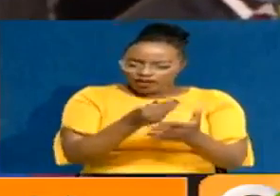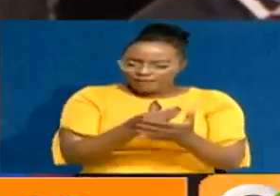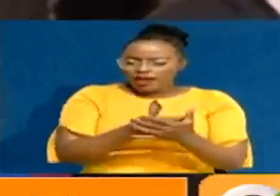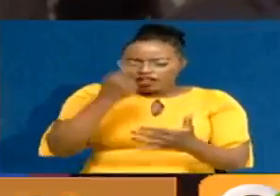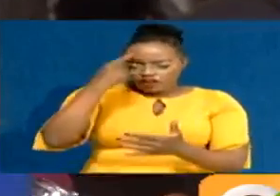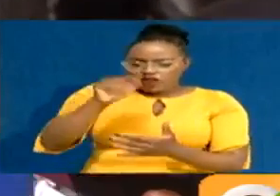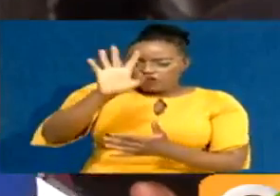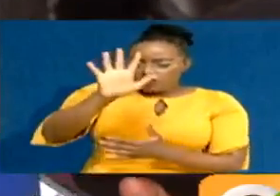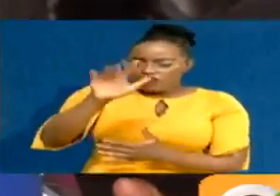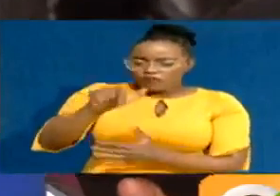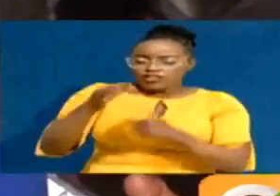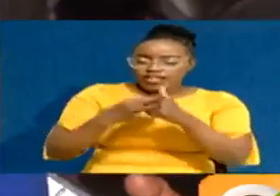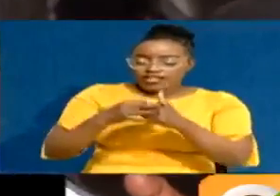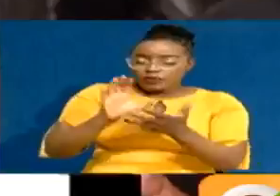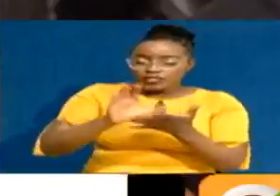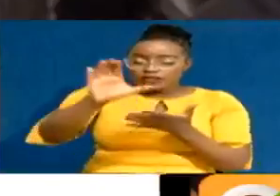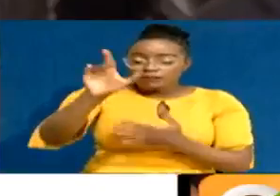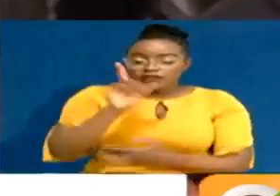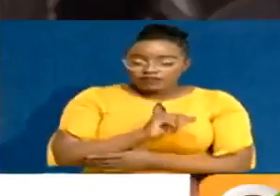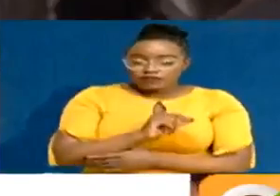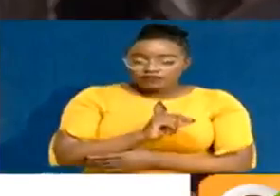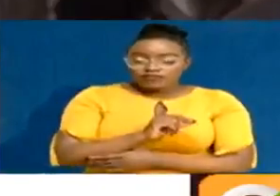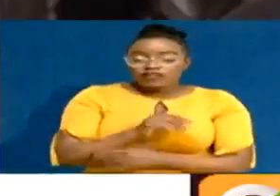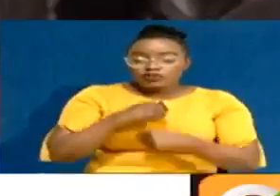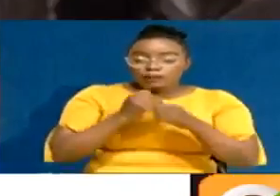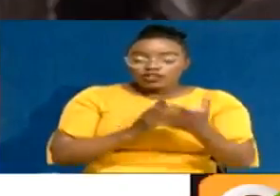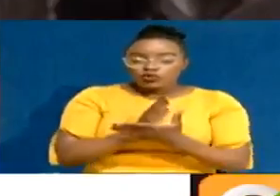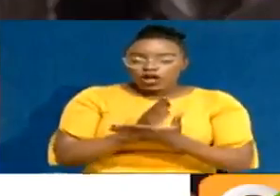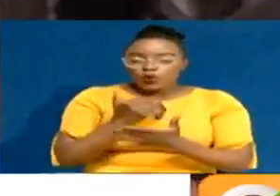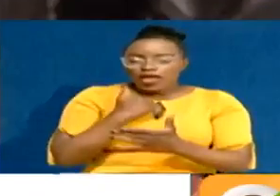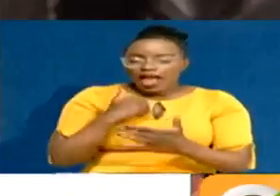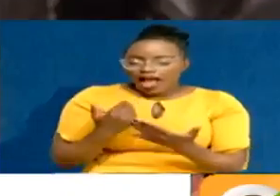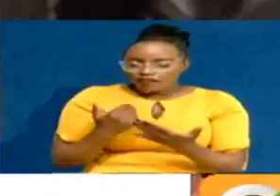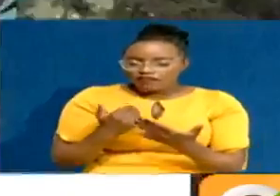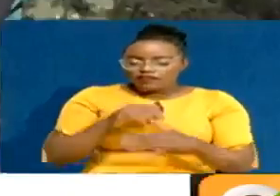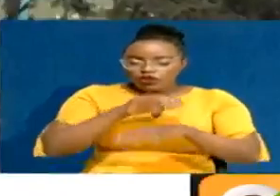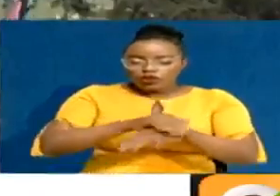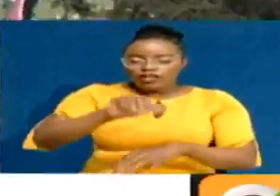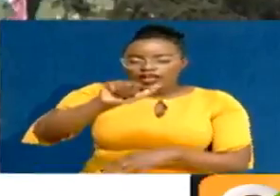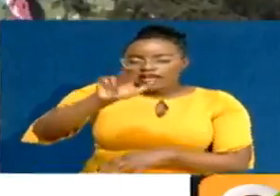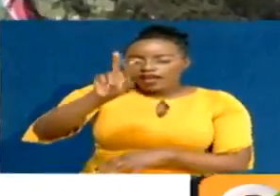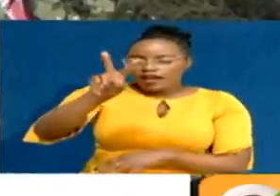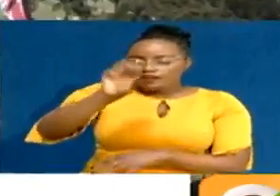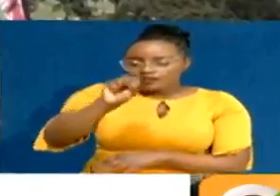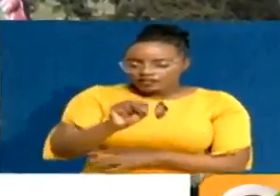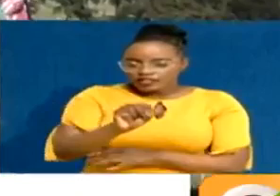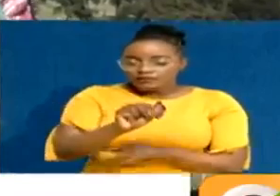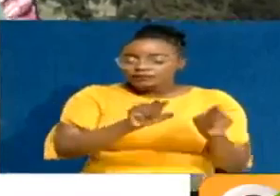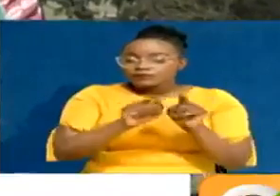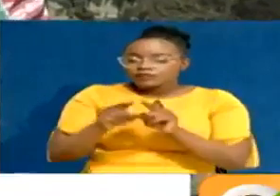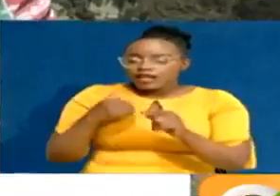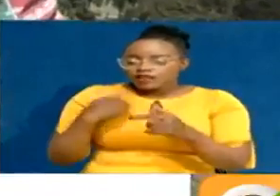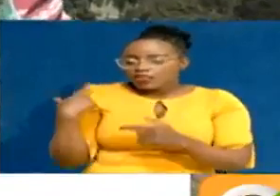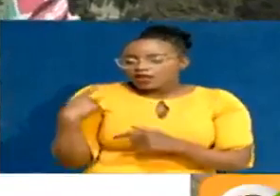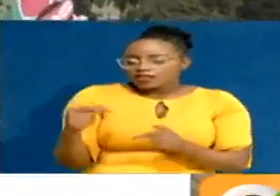the 5.8 billion that has been allocated to ensure that we secure the ARVs. The recent standoff between the